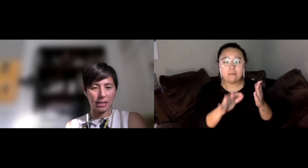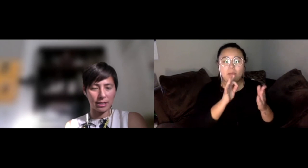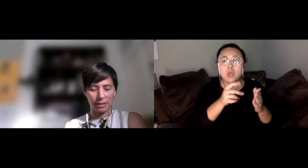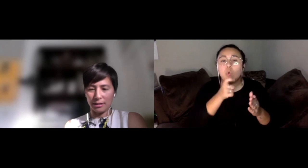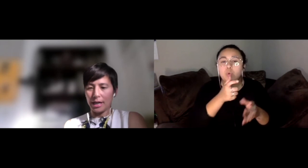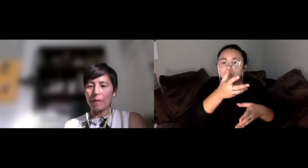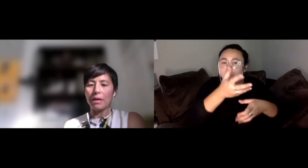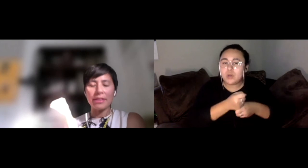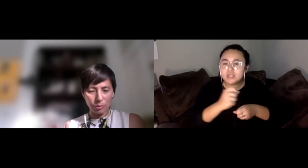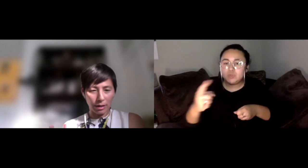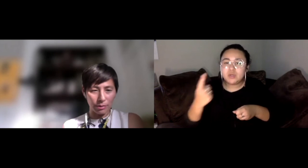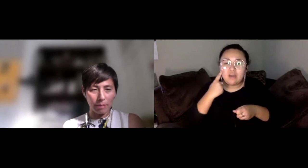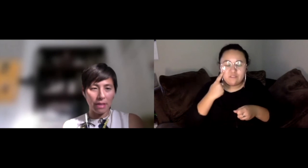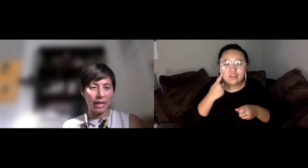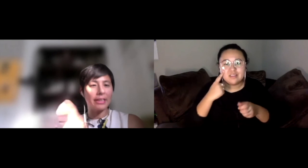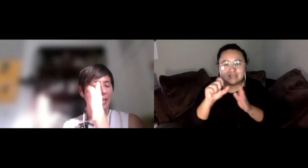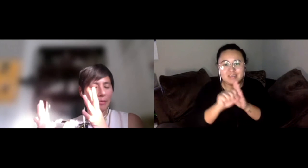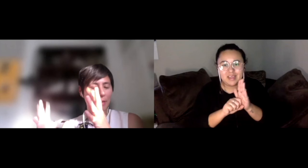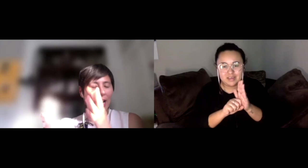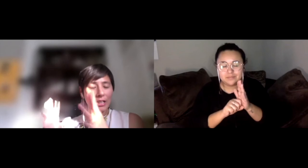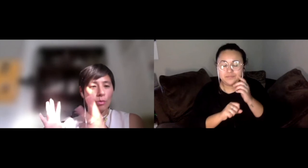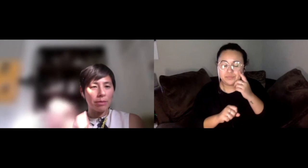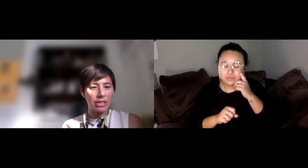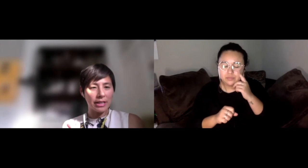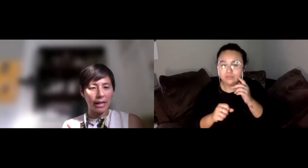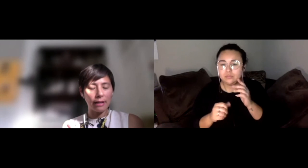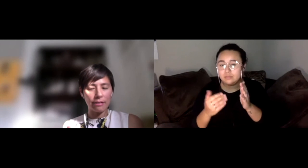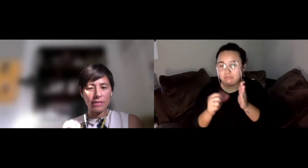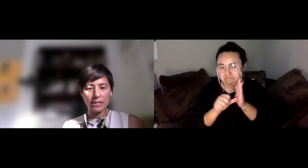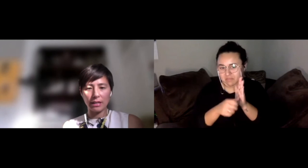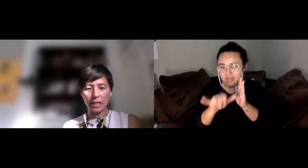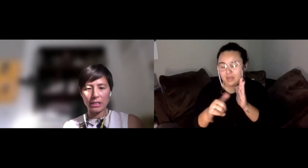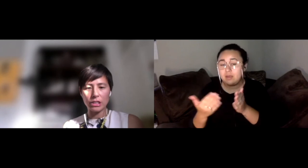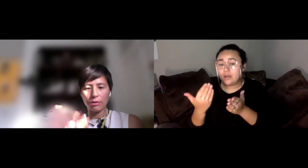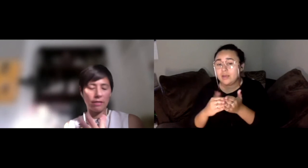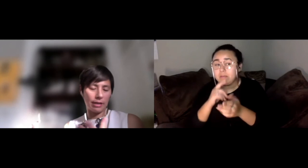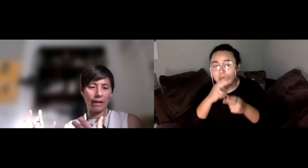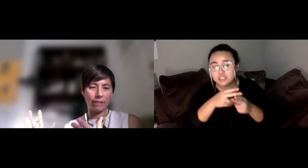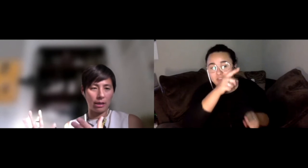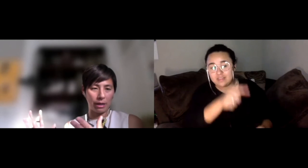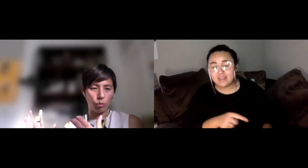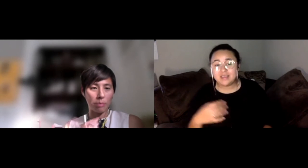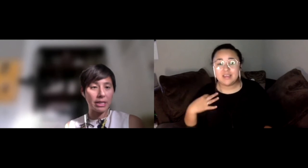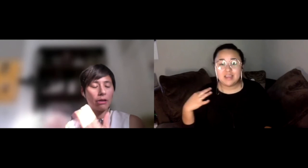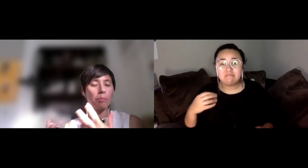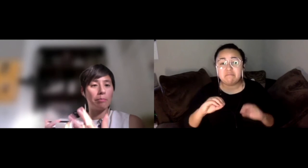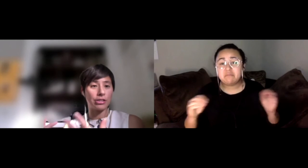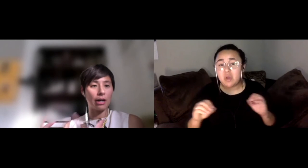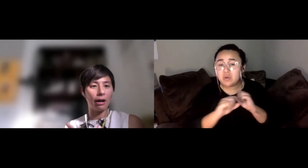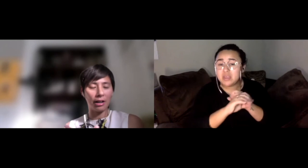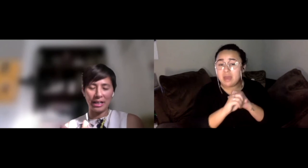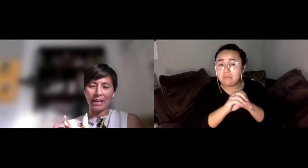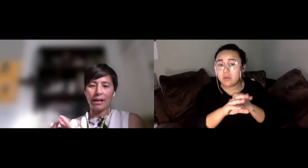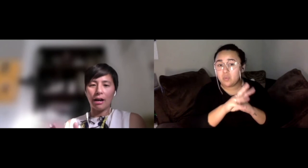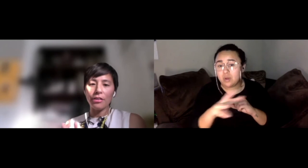state. And that's what I will say about that. I do want to mention that a lot of these candidates don't even have a campaign website or much